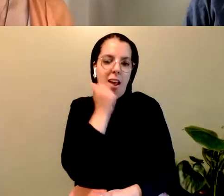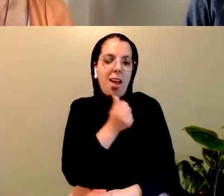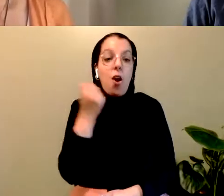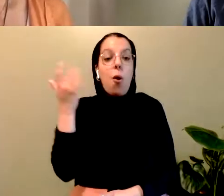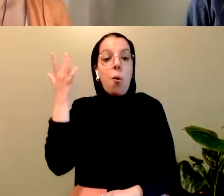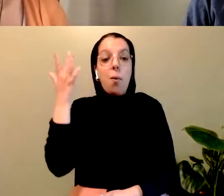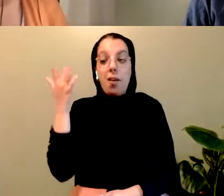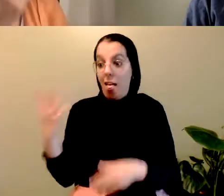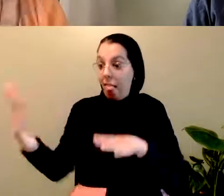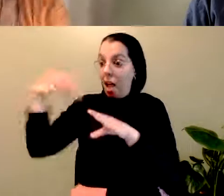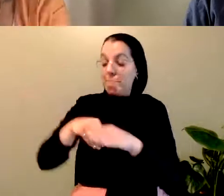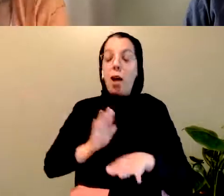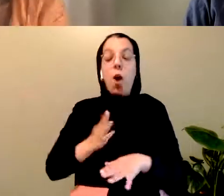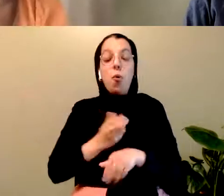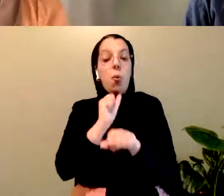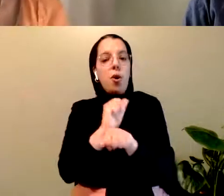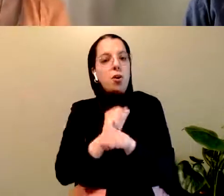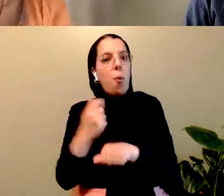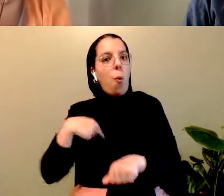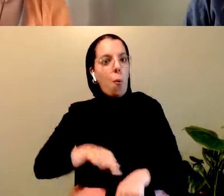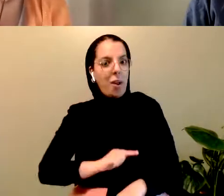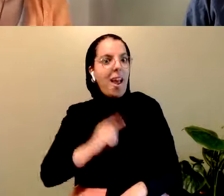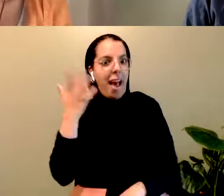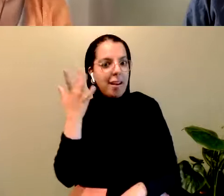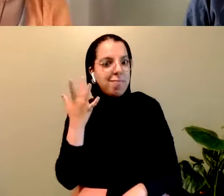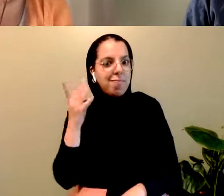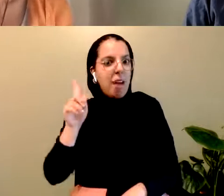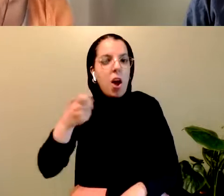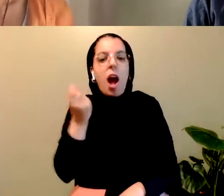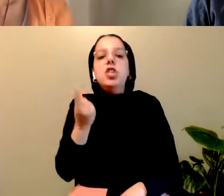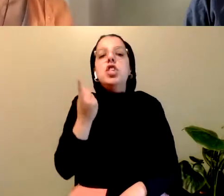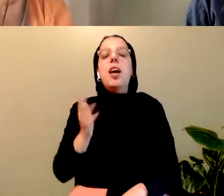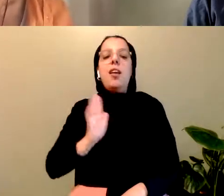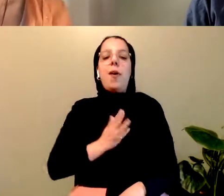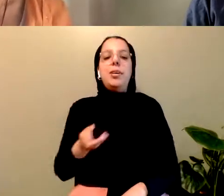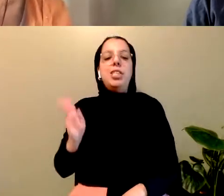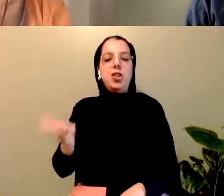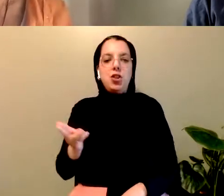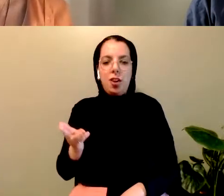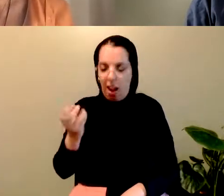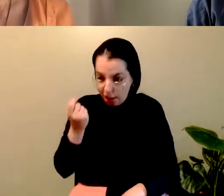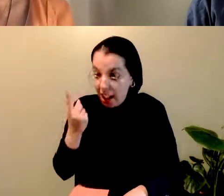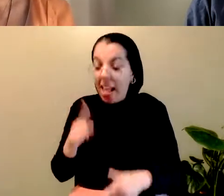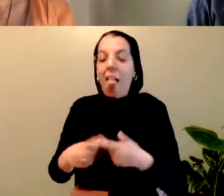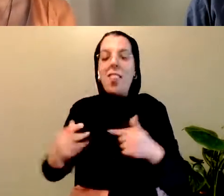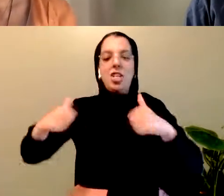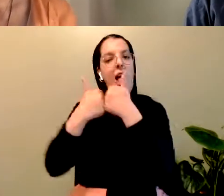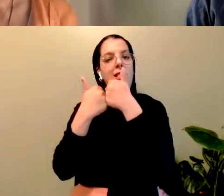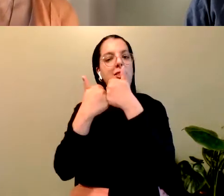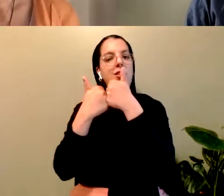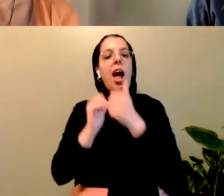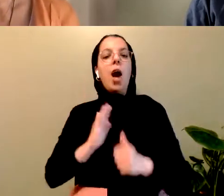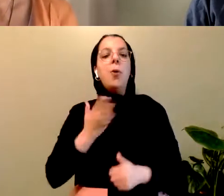with, understood, challenged. Our identities position us in opposition to the colonial projects of Canada. Not